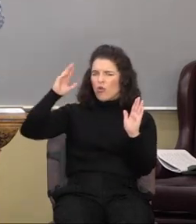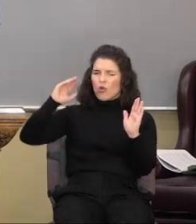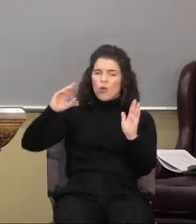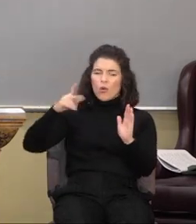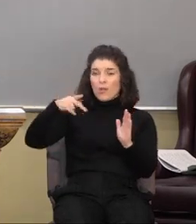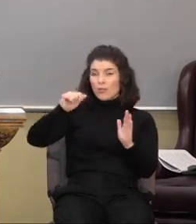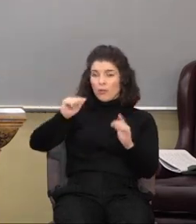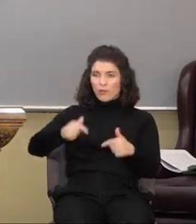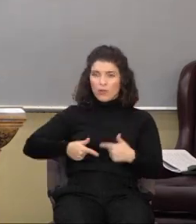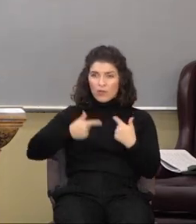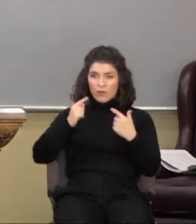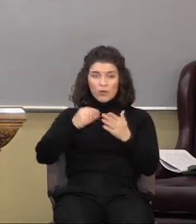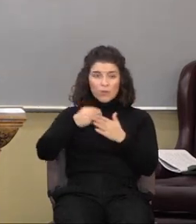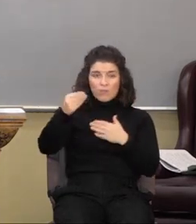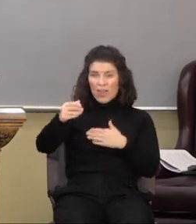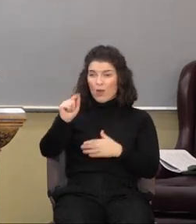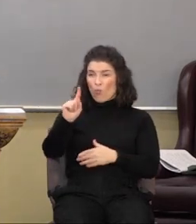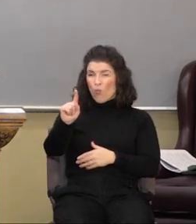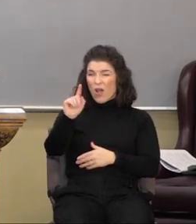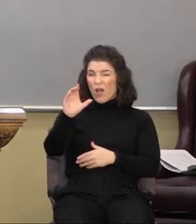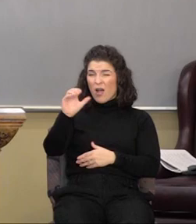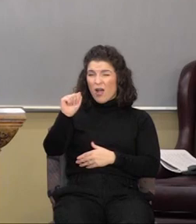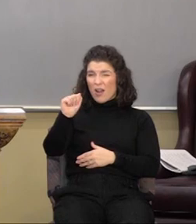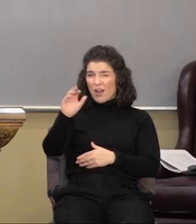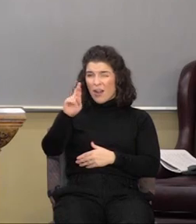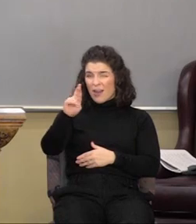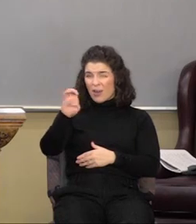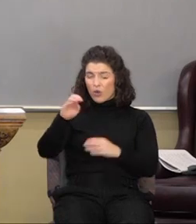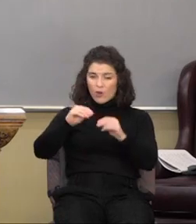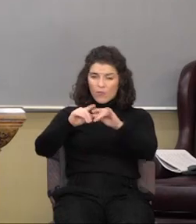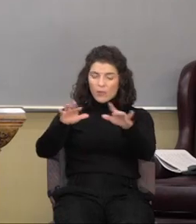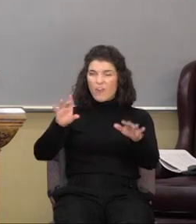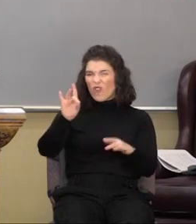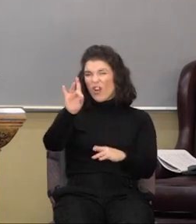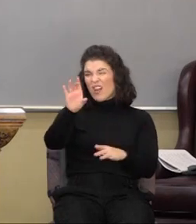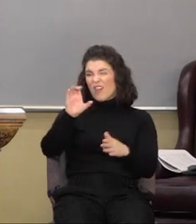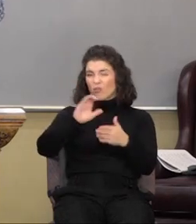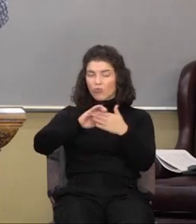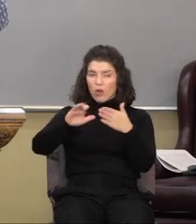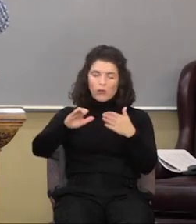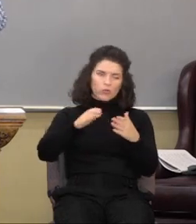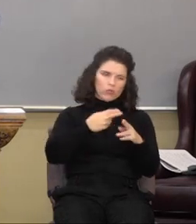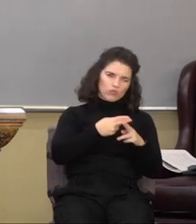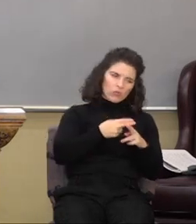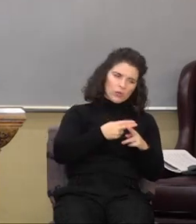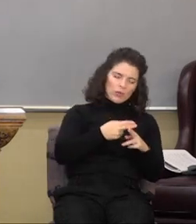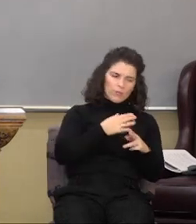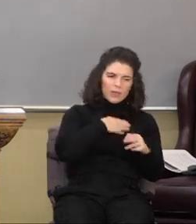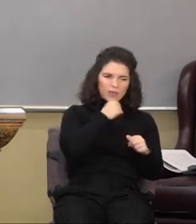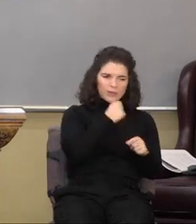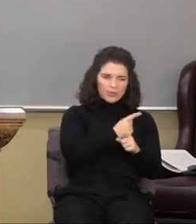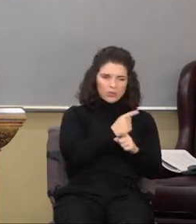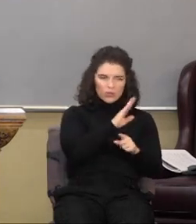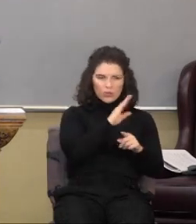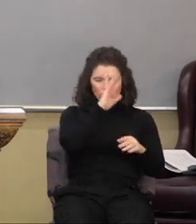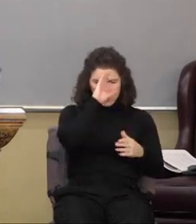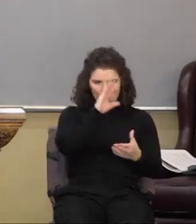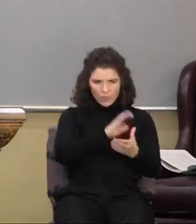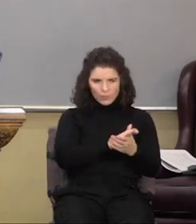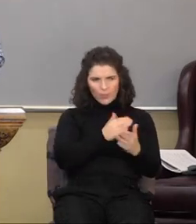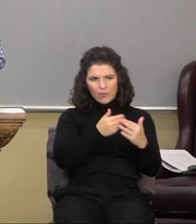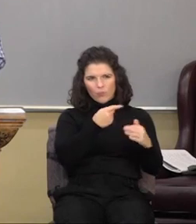of land for $800. And shortly after, my sister and her husband, before he died, they lived in Naperville.